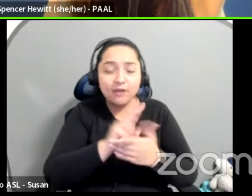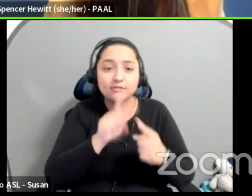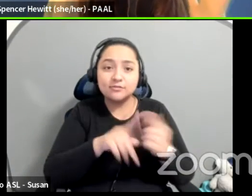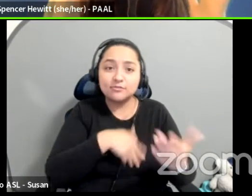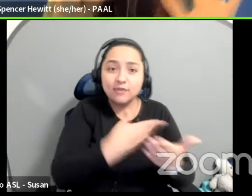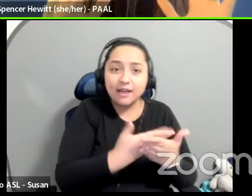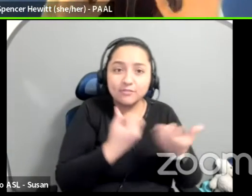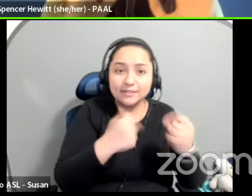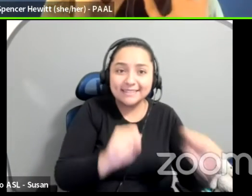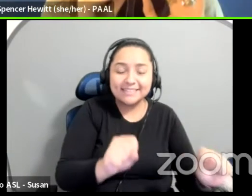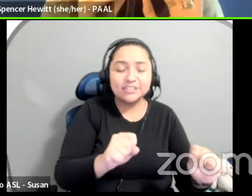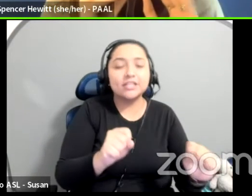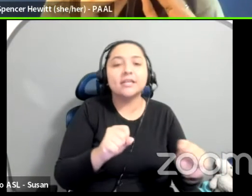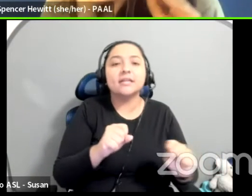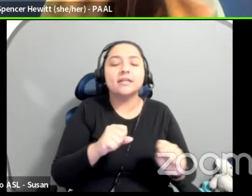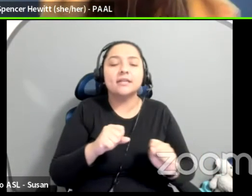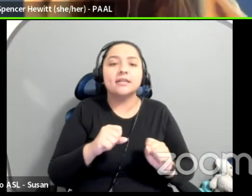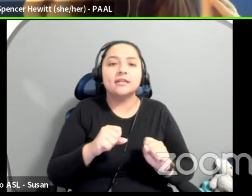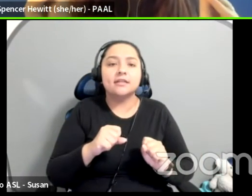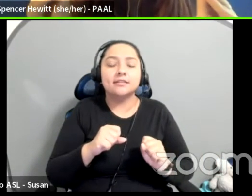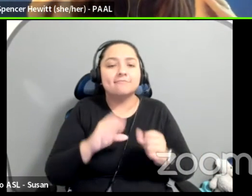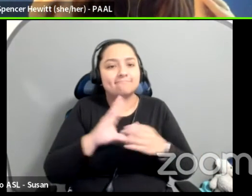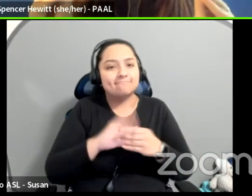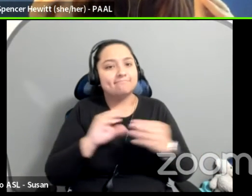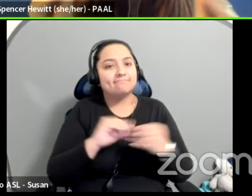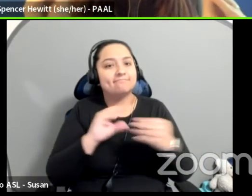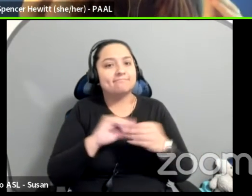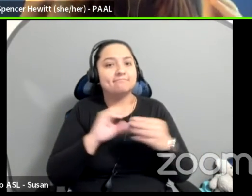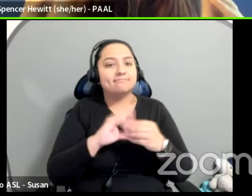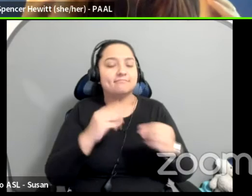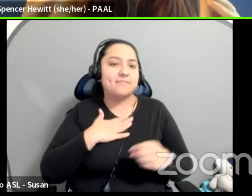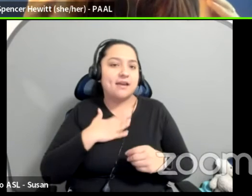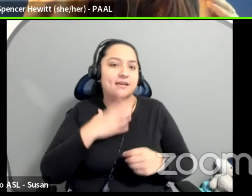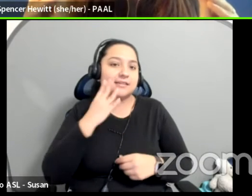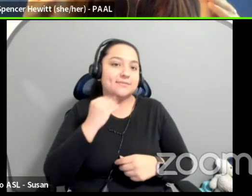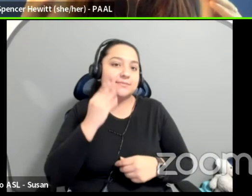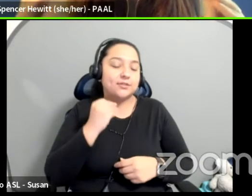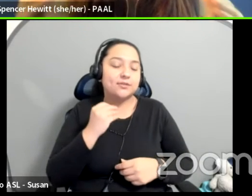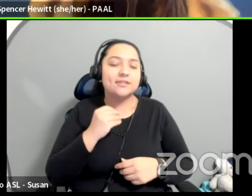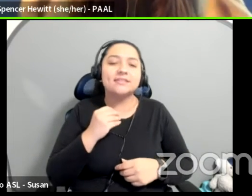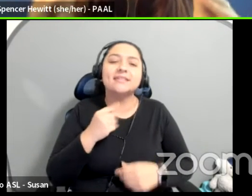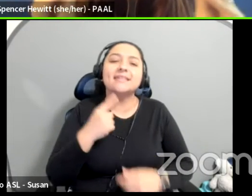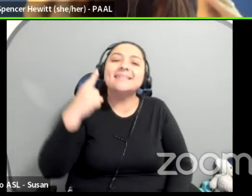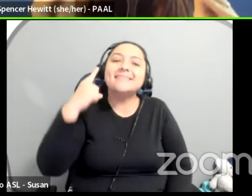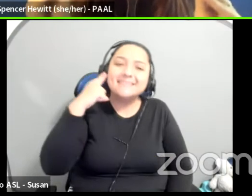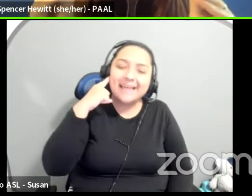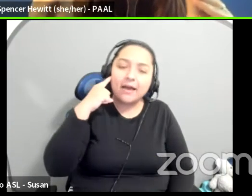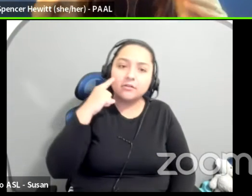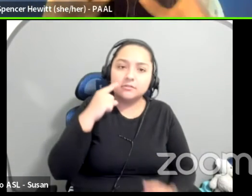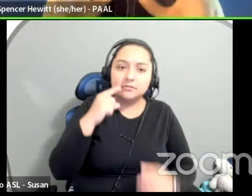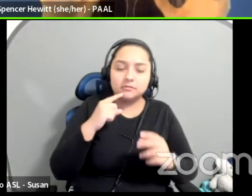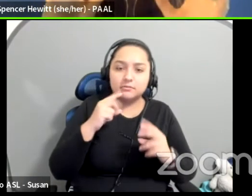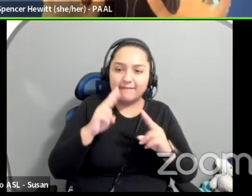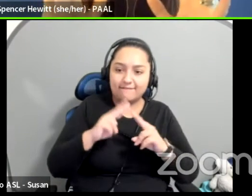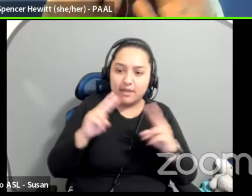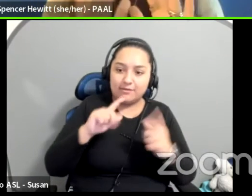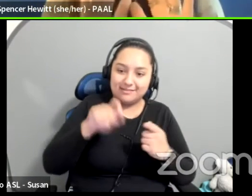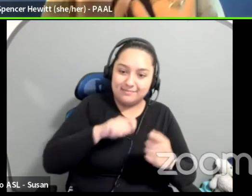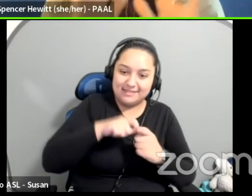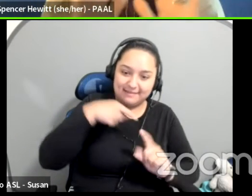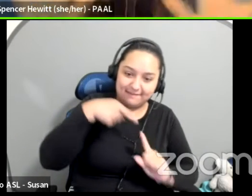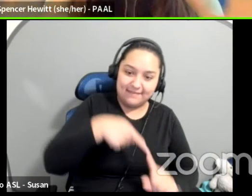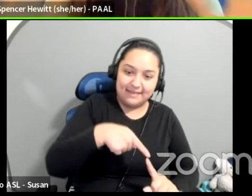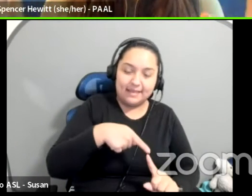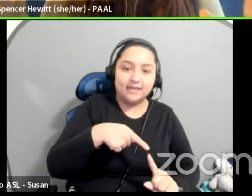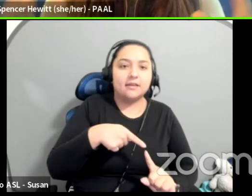very niche. Like, I think that's the big, um, misperception in terms of how do we fundraise for this like niche program.